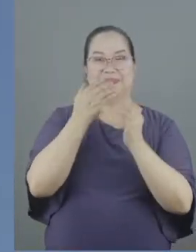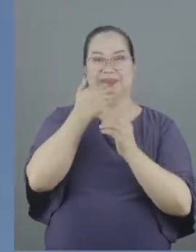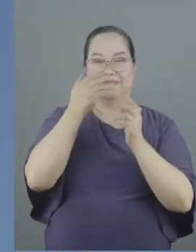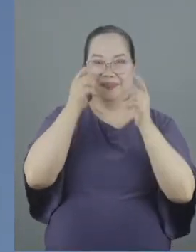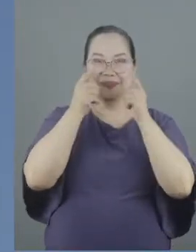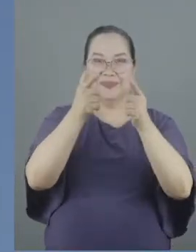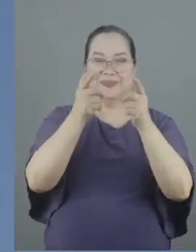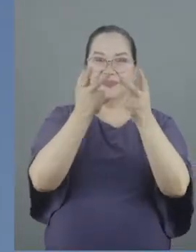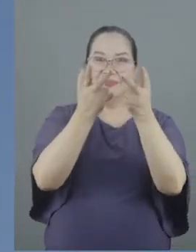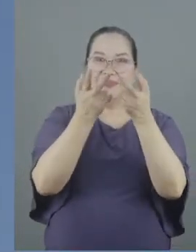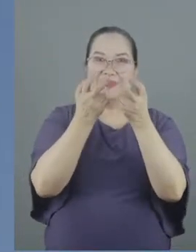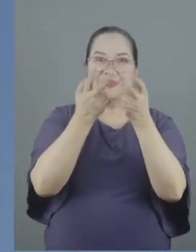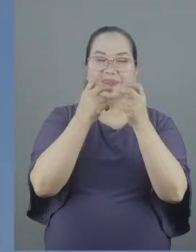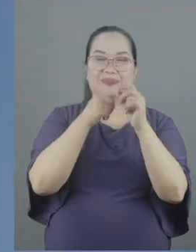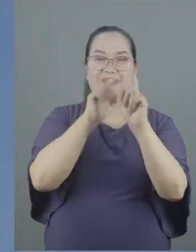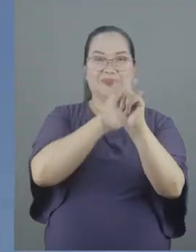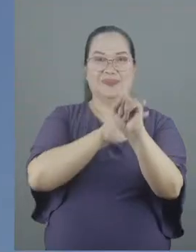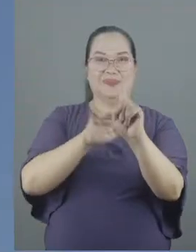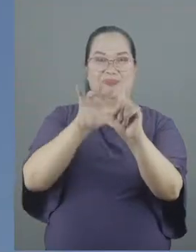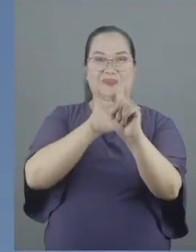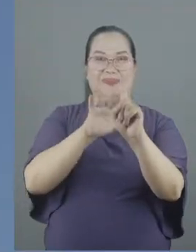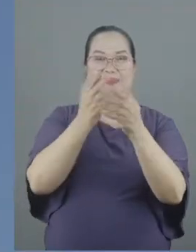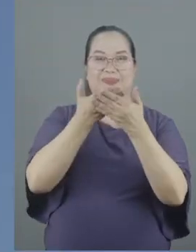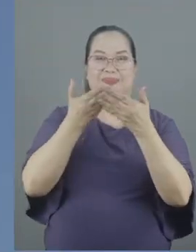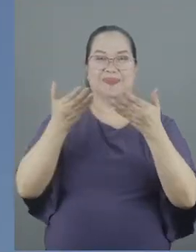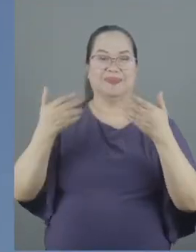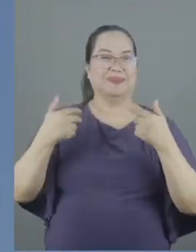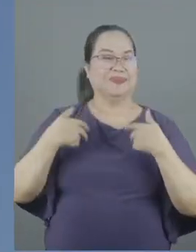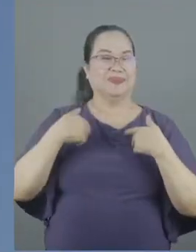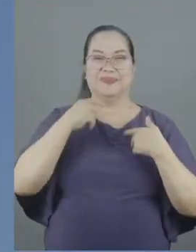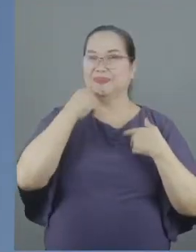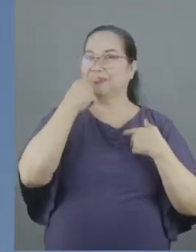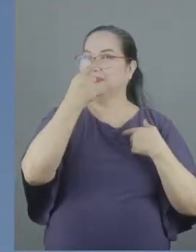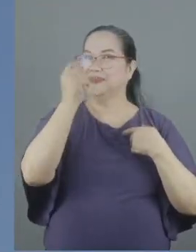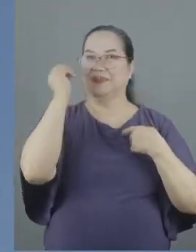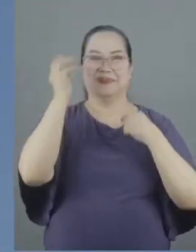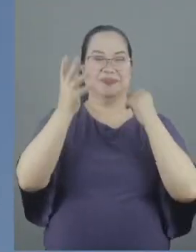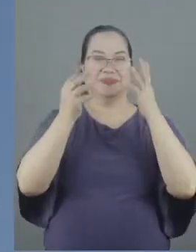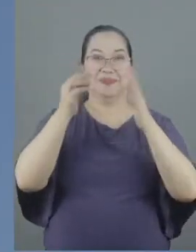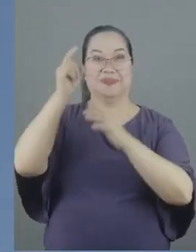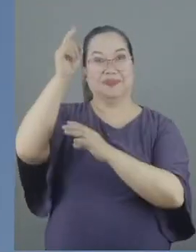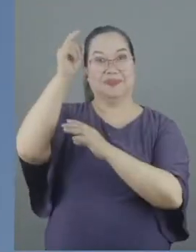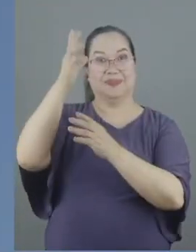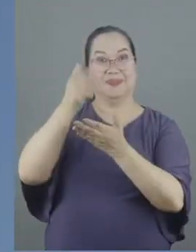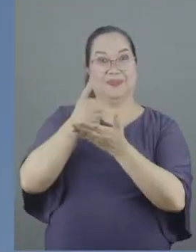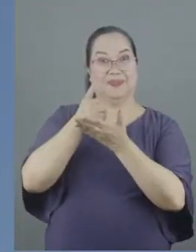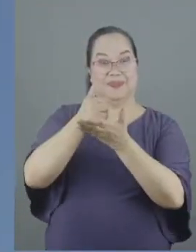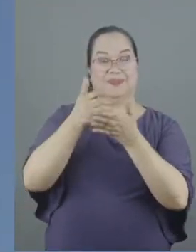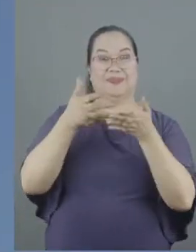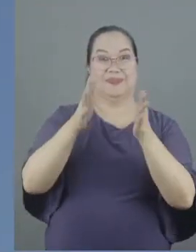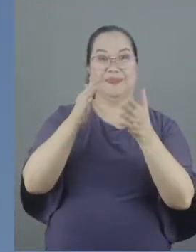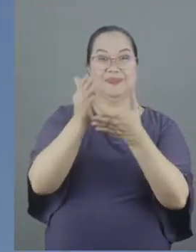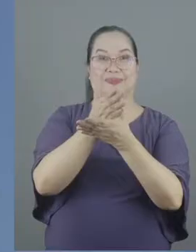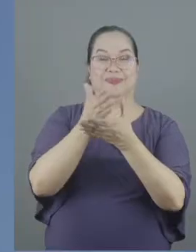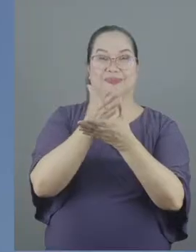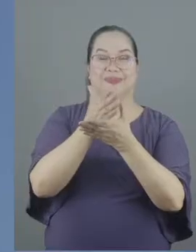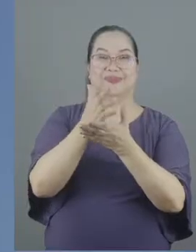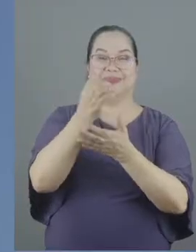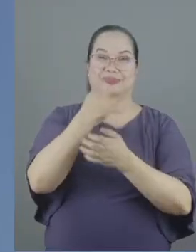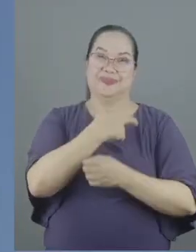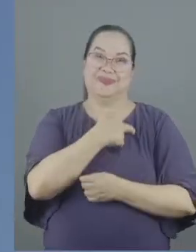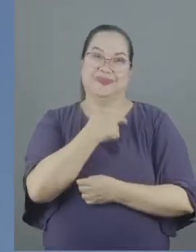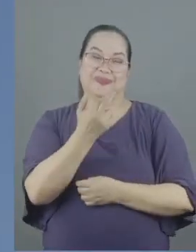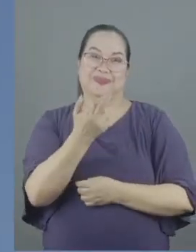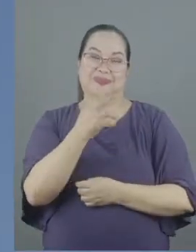intently and observed things unspoken. And with God's help and wisdom, allow me to share some of my reflections